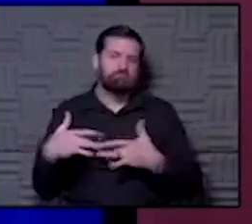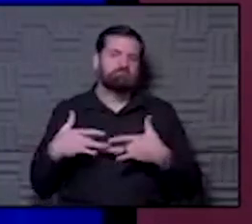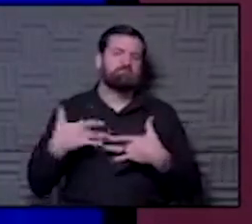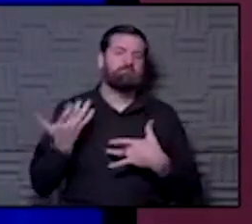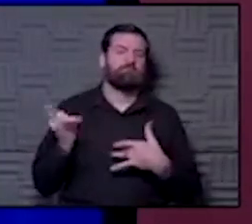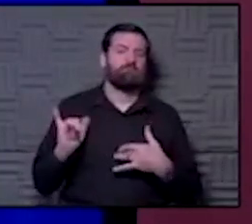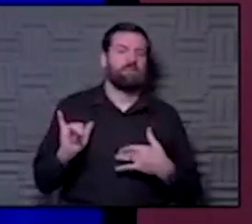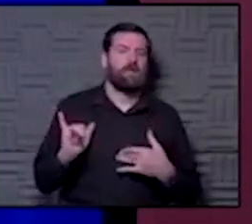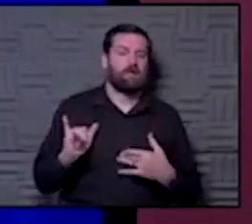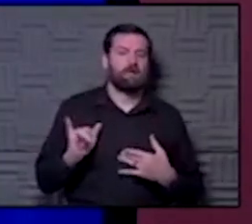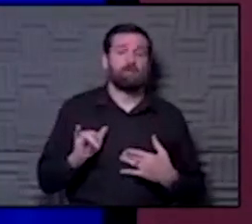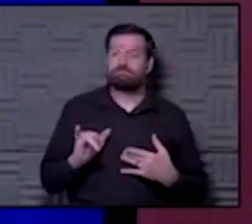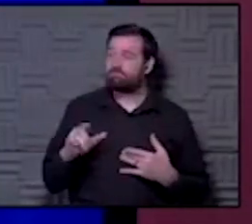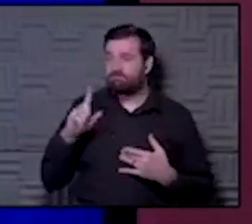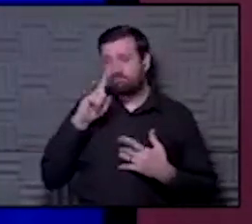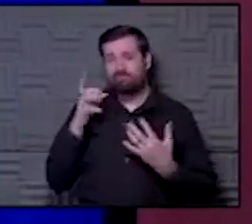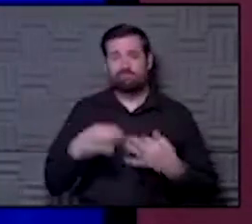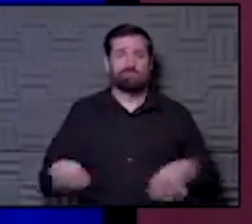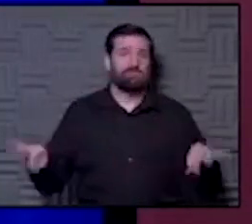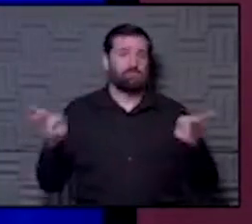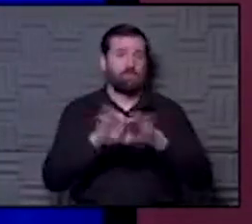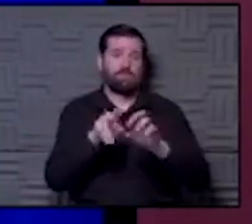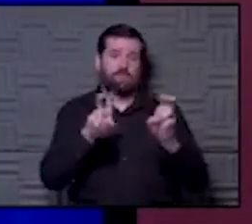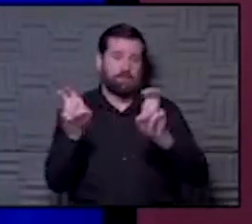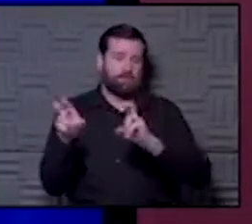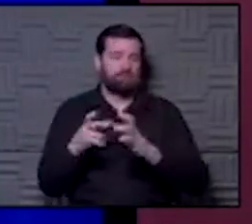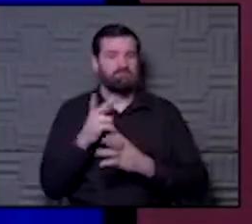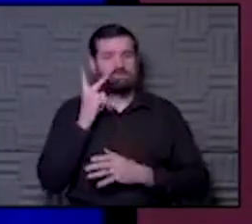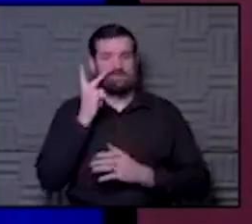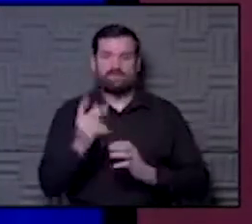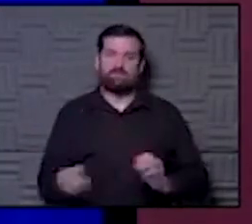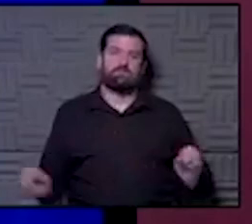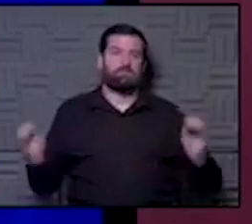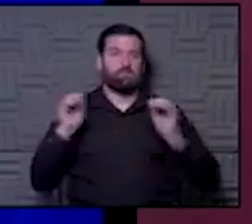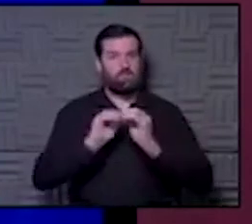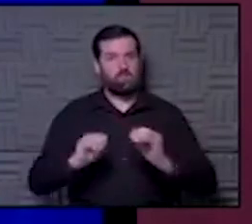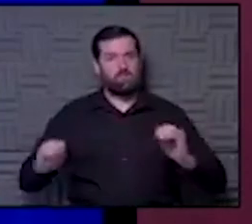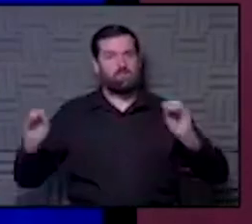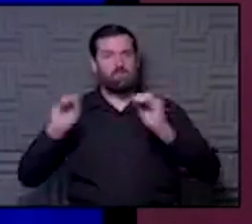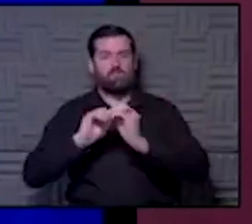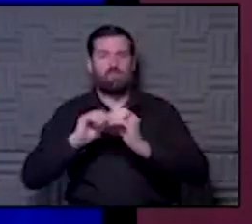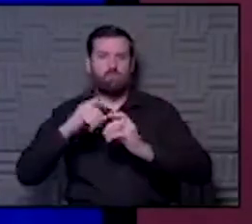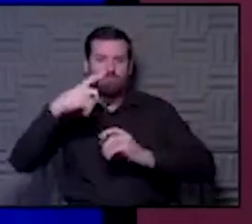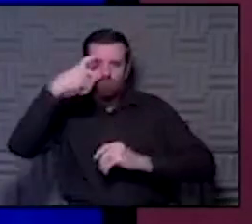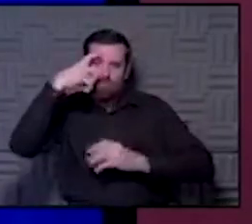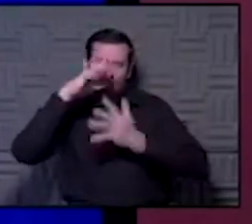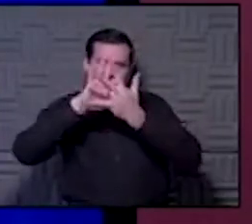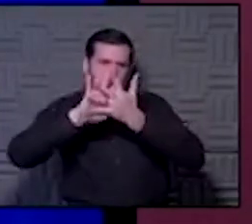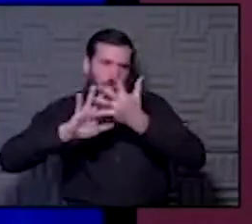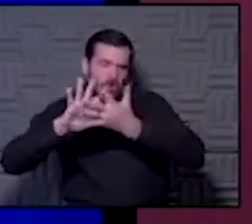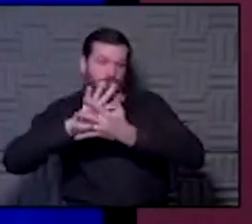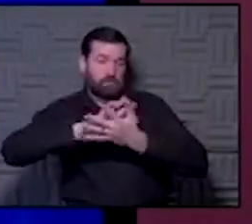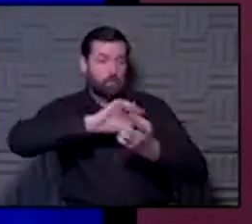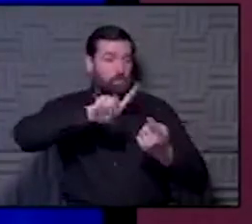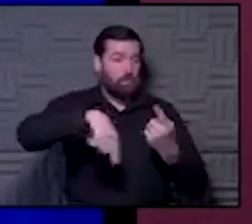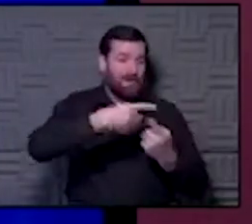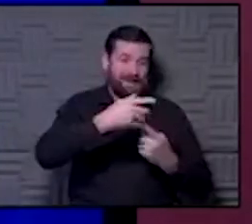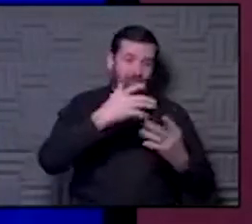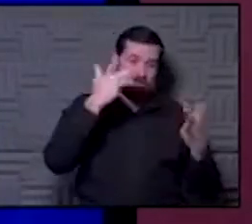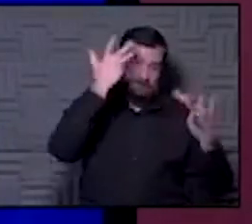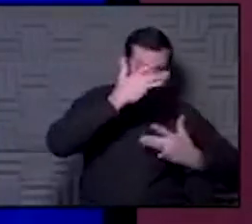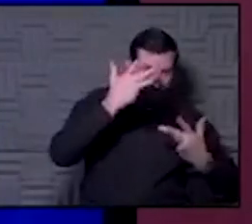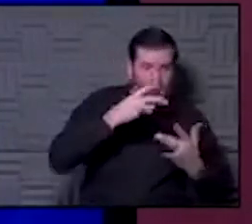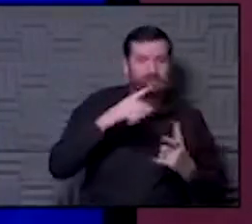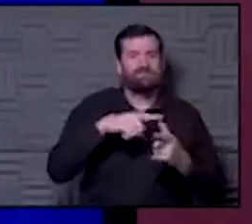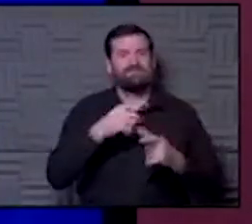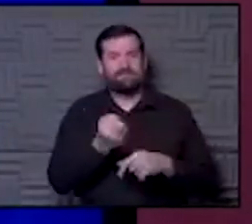vaccinated. I think this is a really important topic. We're seeing more and more about brain fog emerging, both around the time of getting COVID-19 and then even